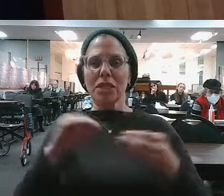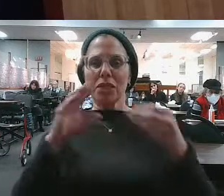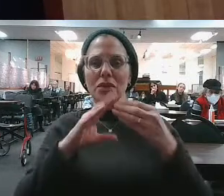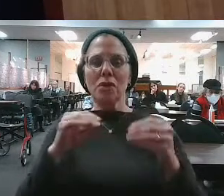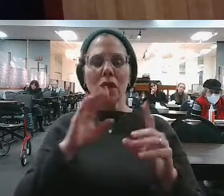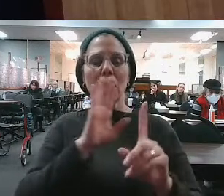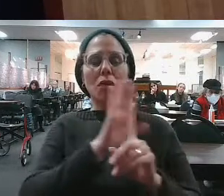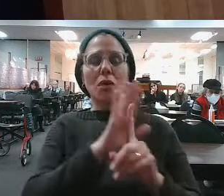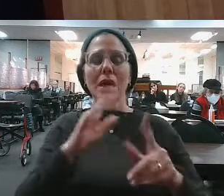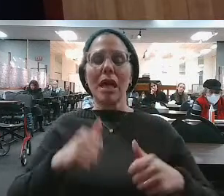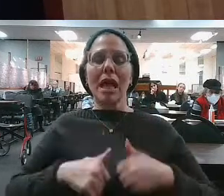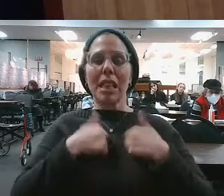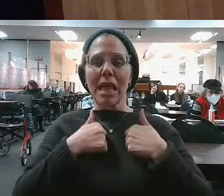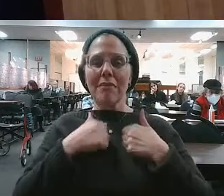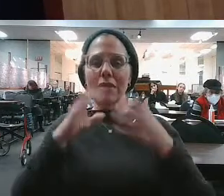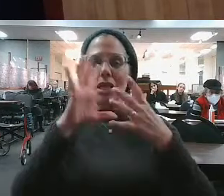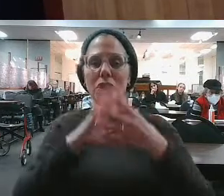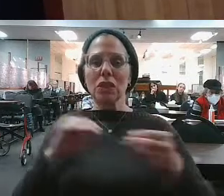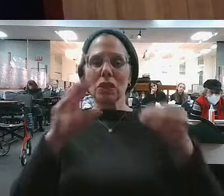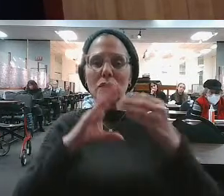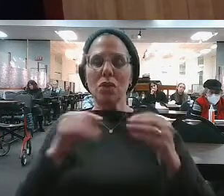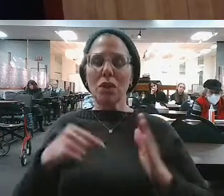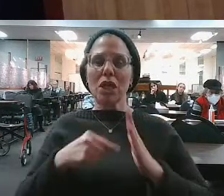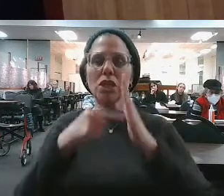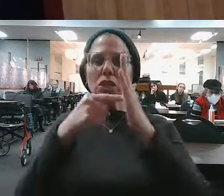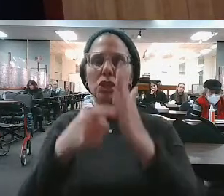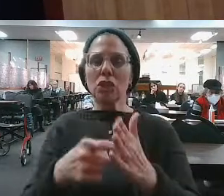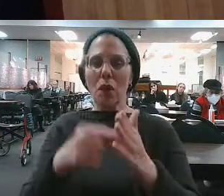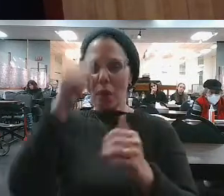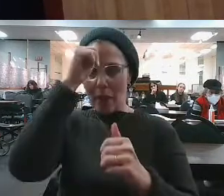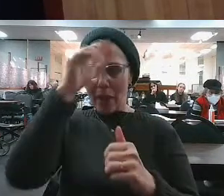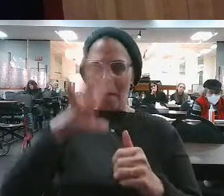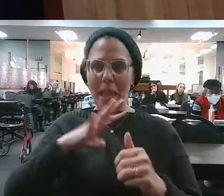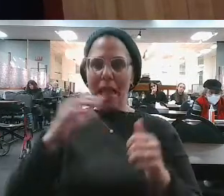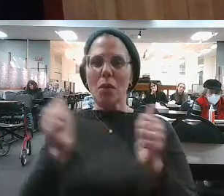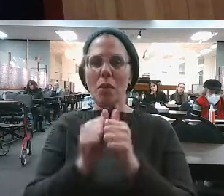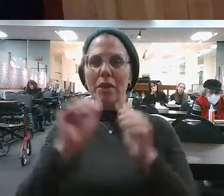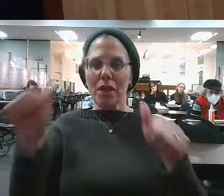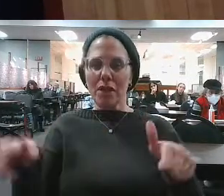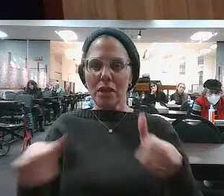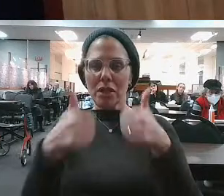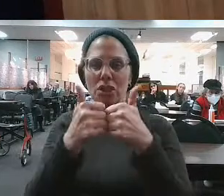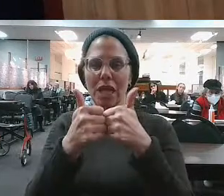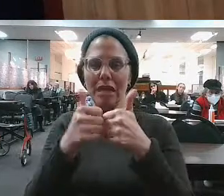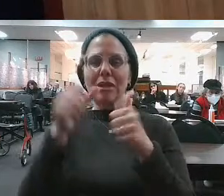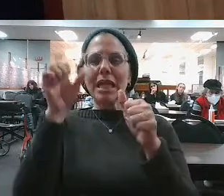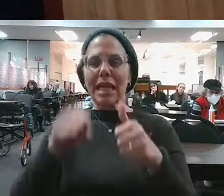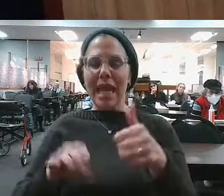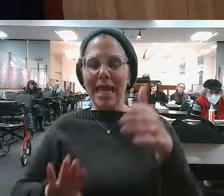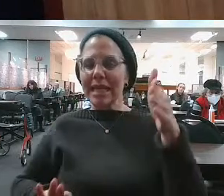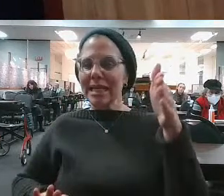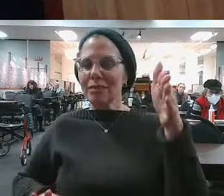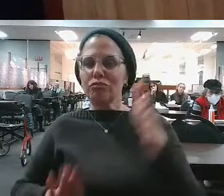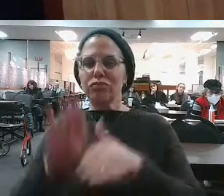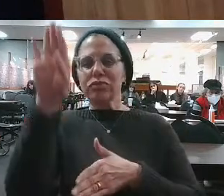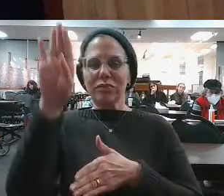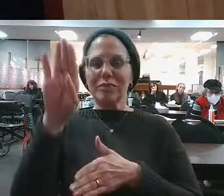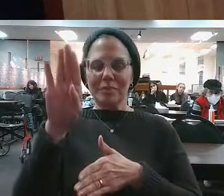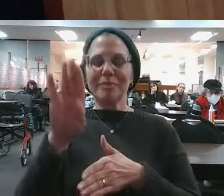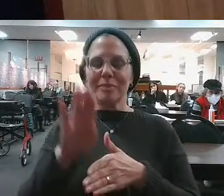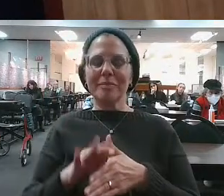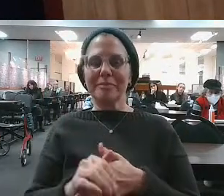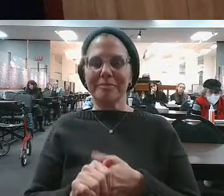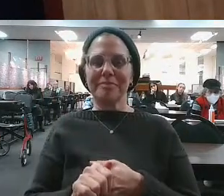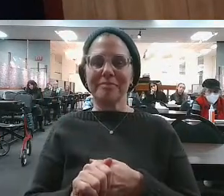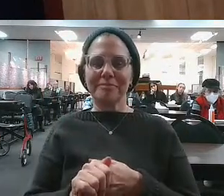is the life story of the crushed Aleph. And although the crushed Aleph may be bruised and battered and limping for a